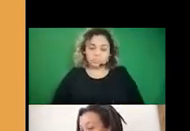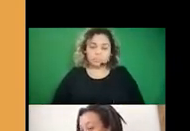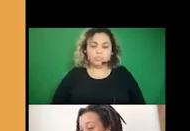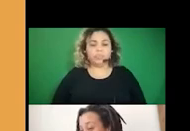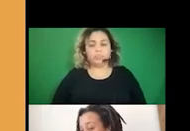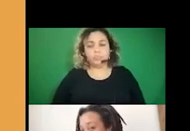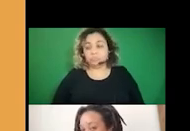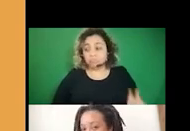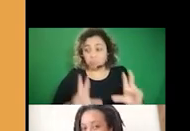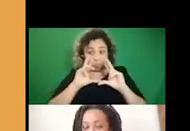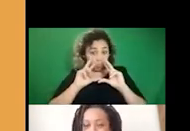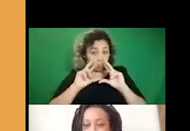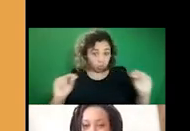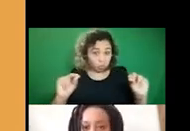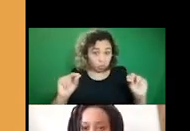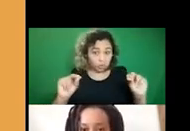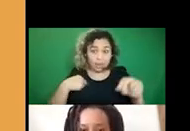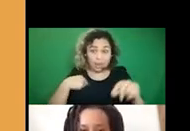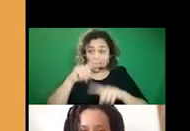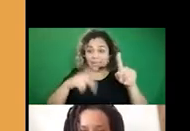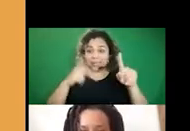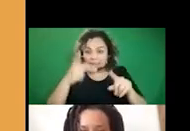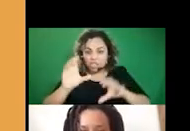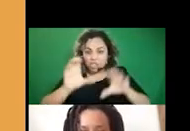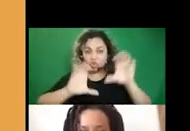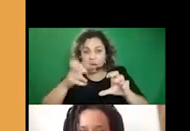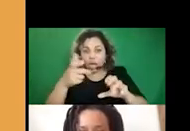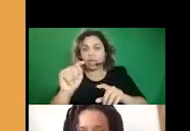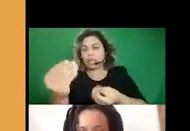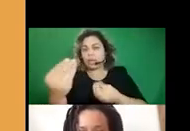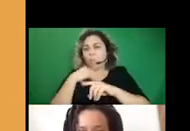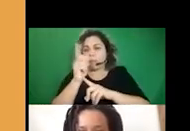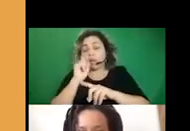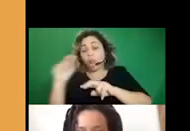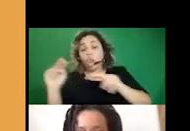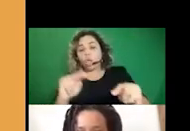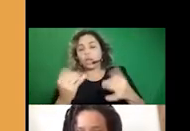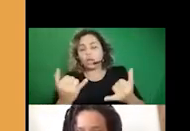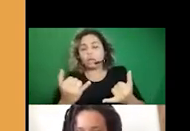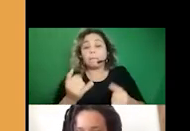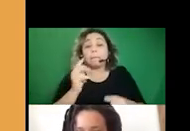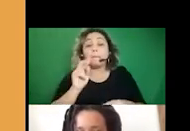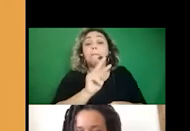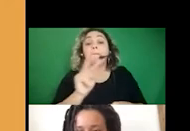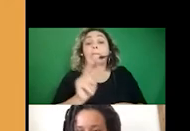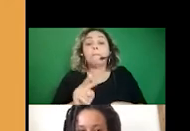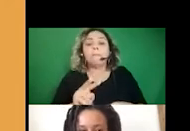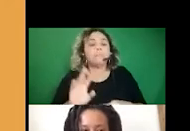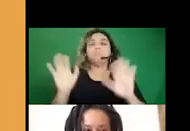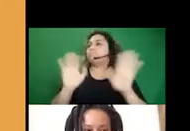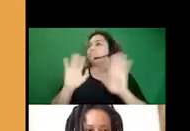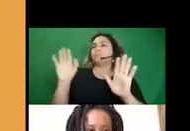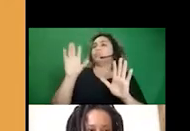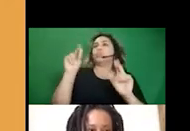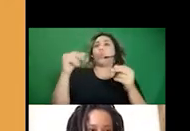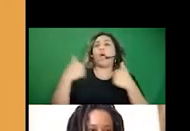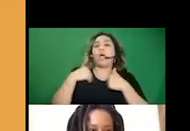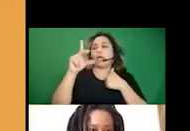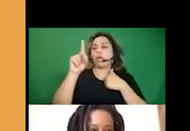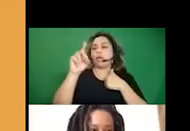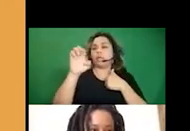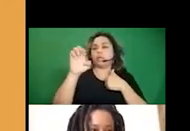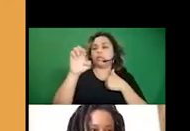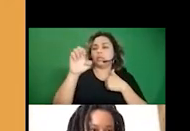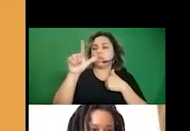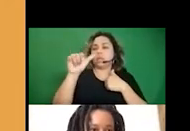No questions about what I shared. I can't see what's in the chat or what people have been talking about. No, we have, um, Delani talking